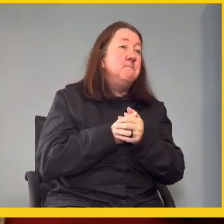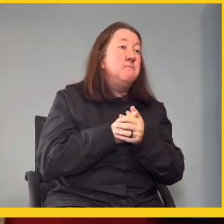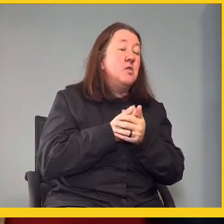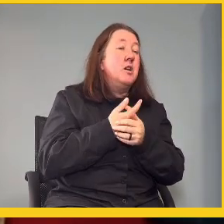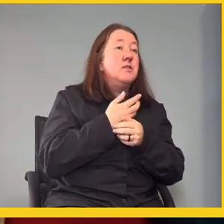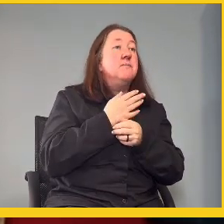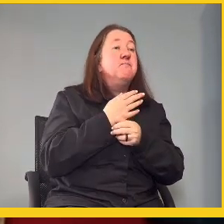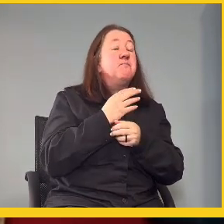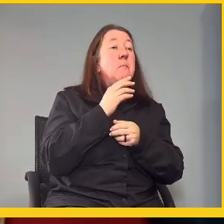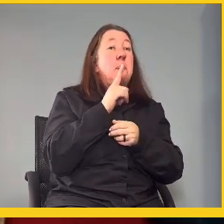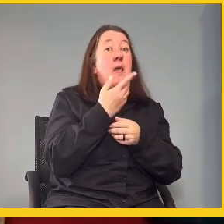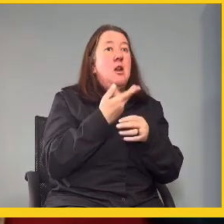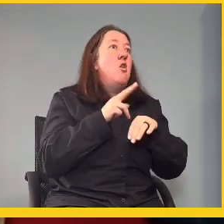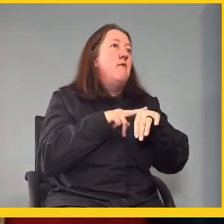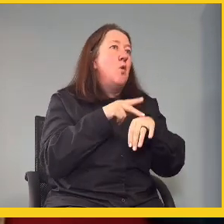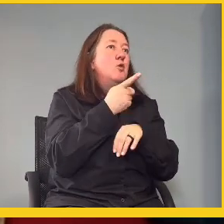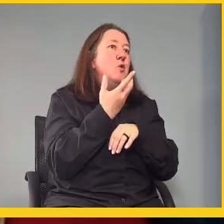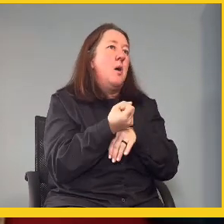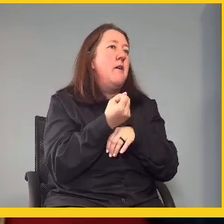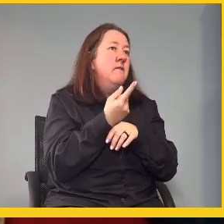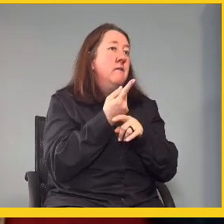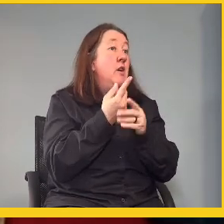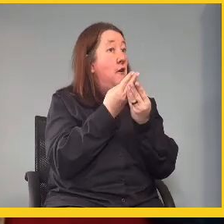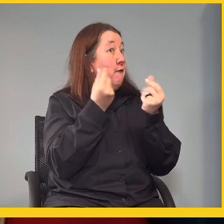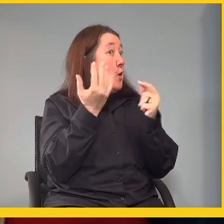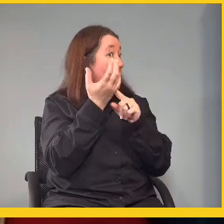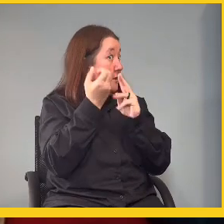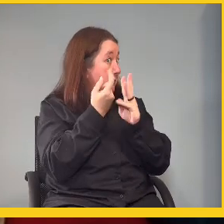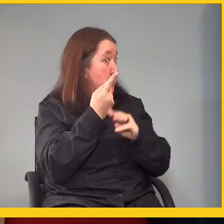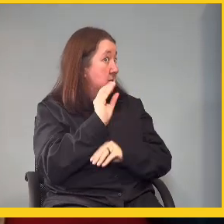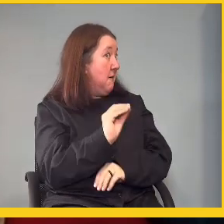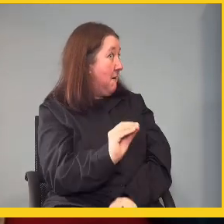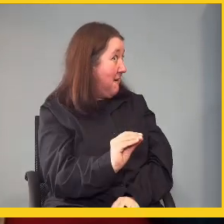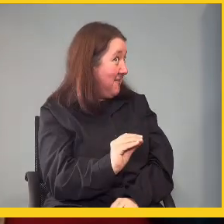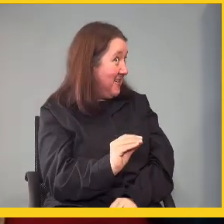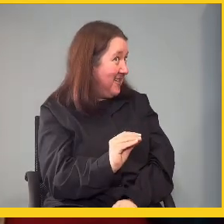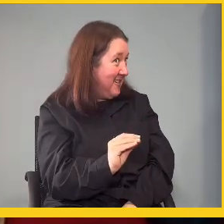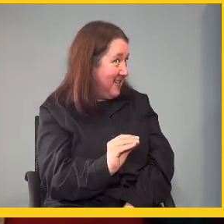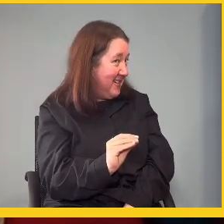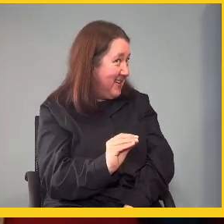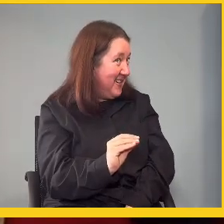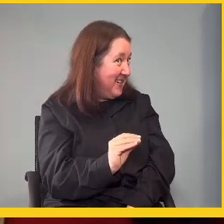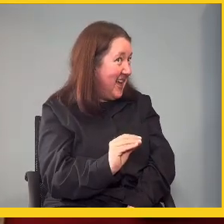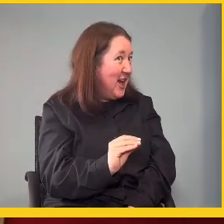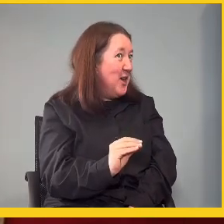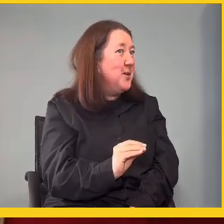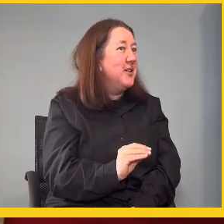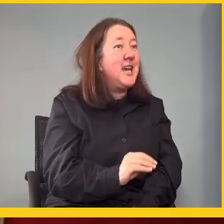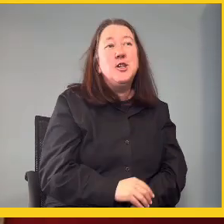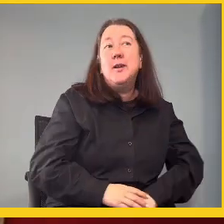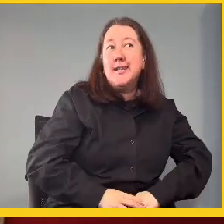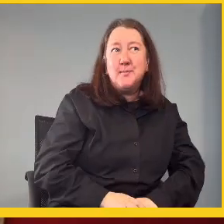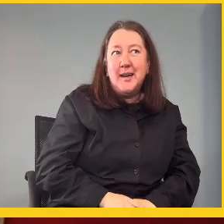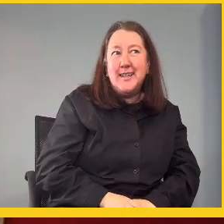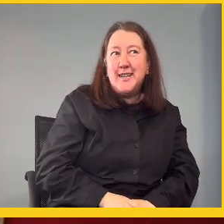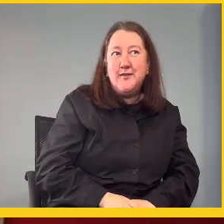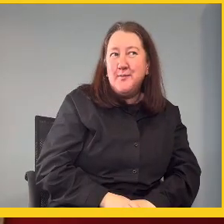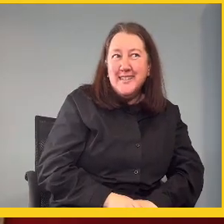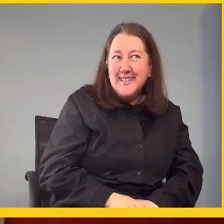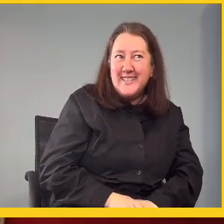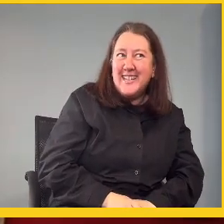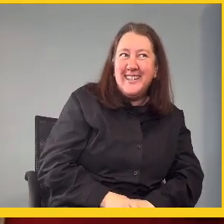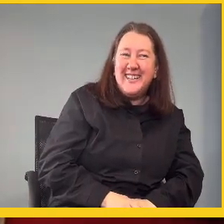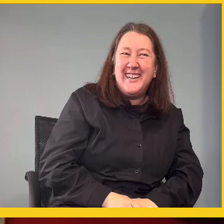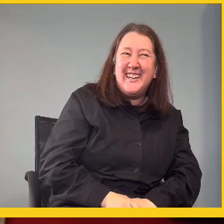And, of course, you have, like, a few achievements up your sleeves. And... Oh, can you list my